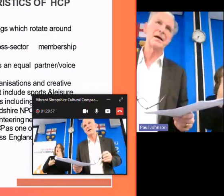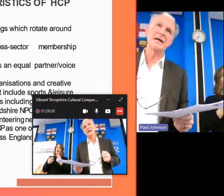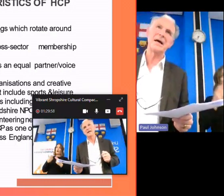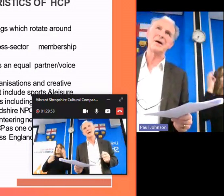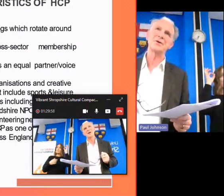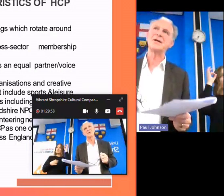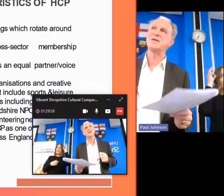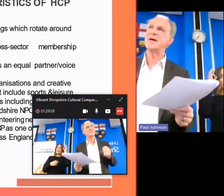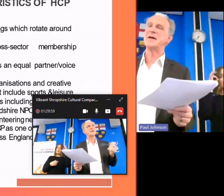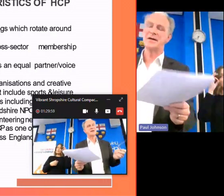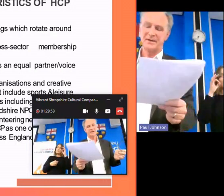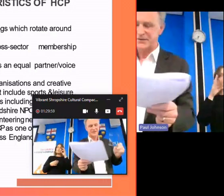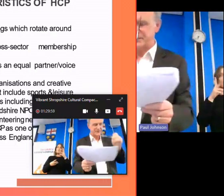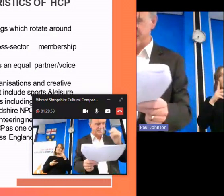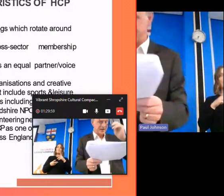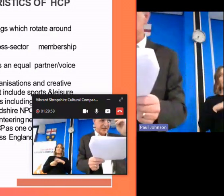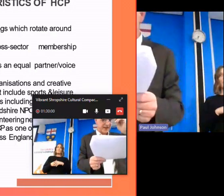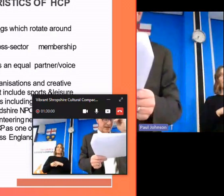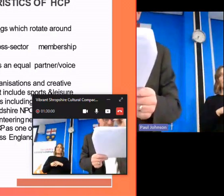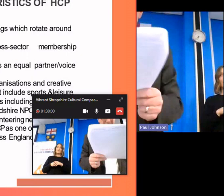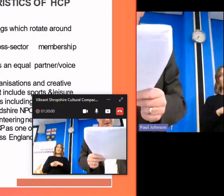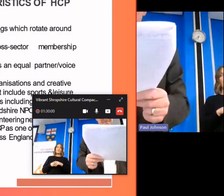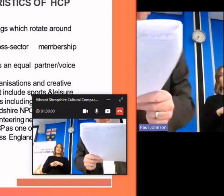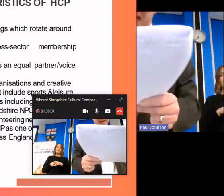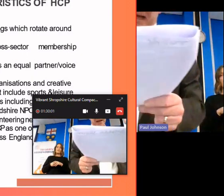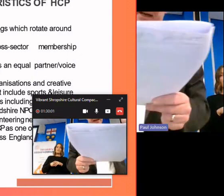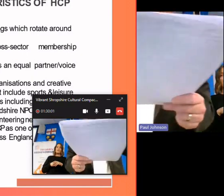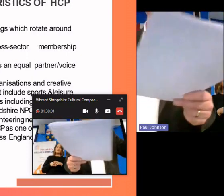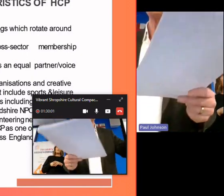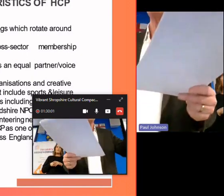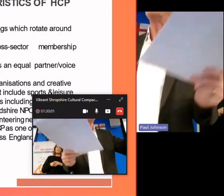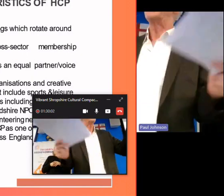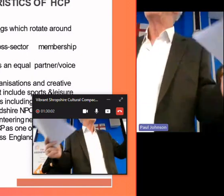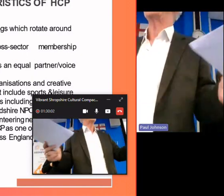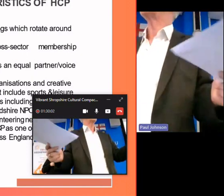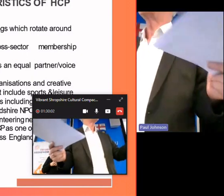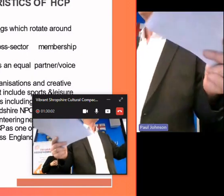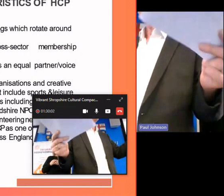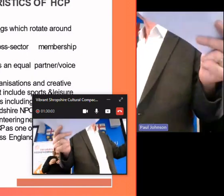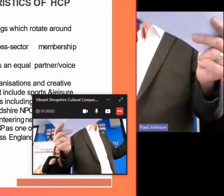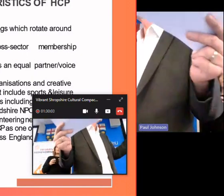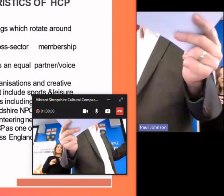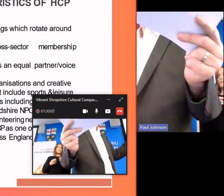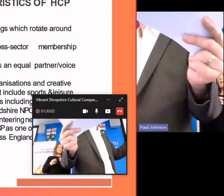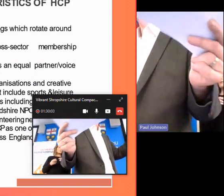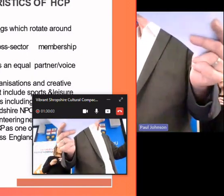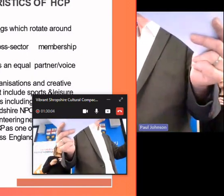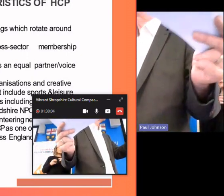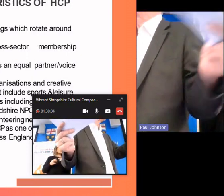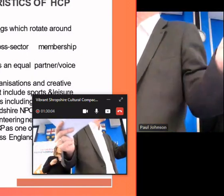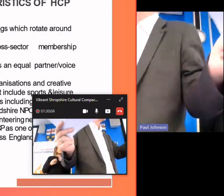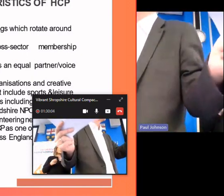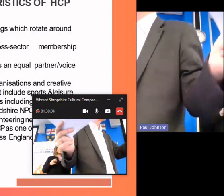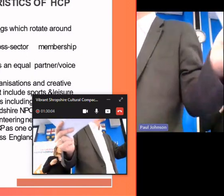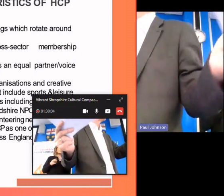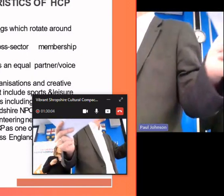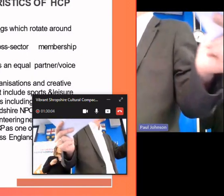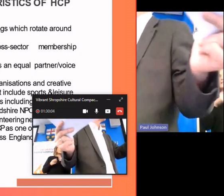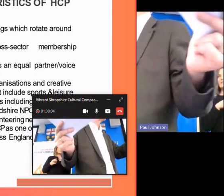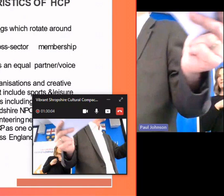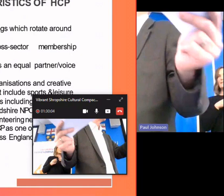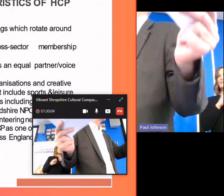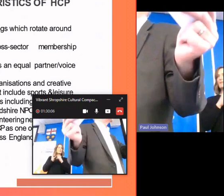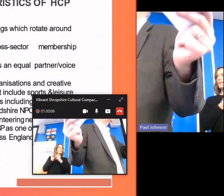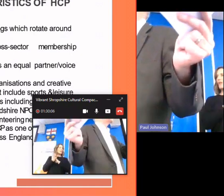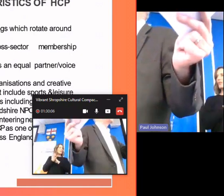uh uh creative uh uh of uh uh uh uh lsep in the county is there an lsep in